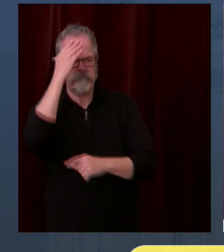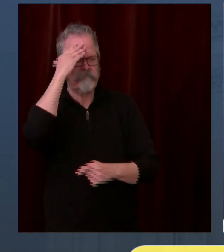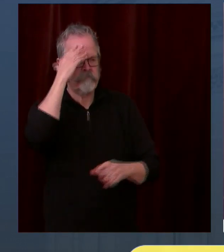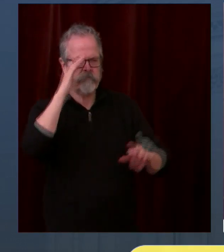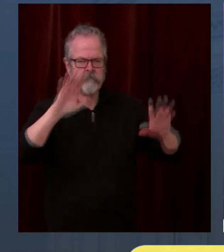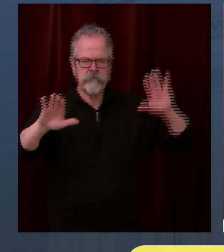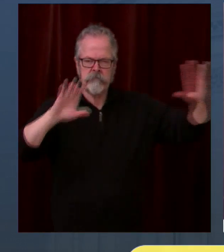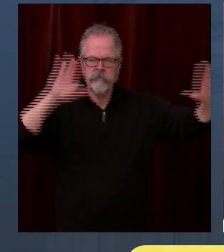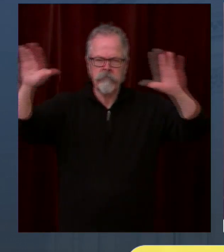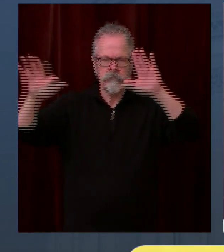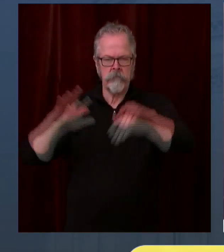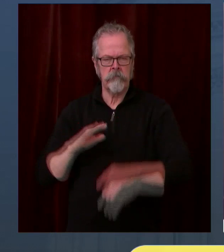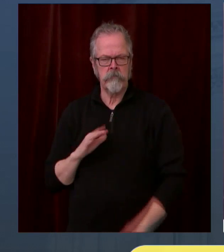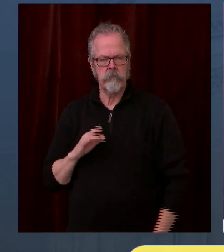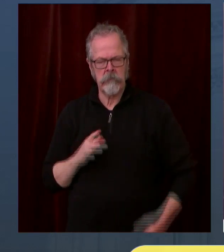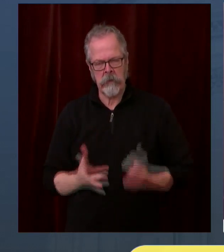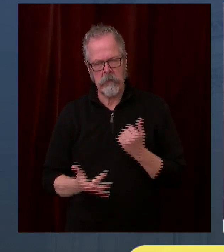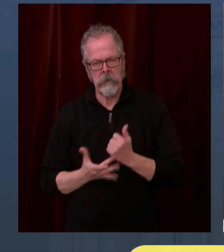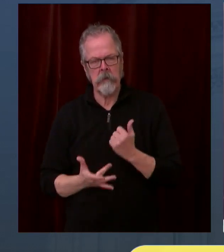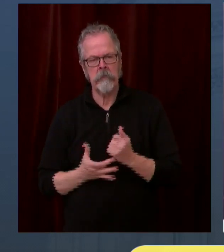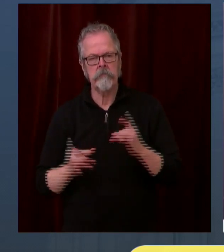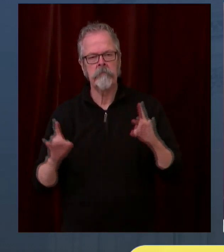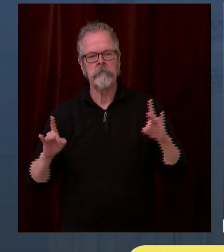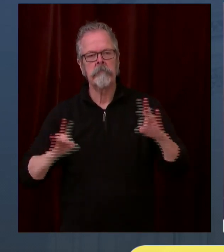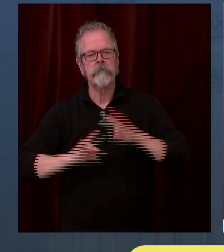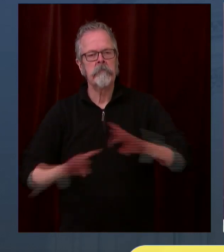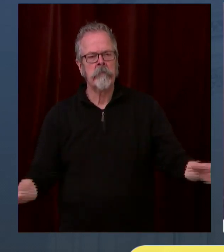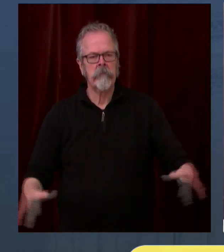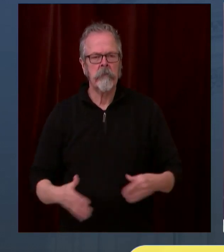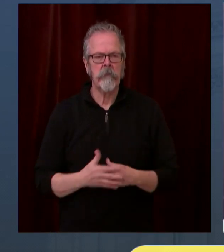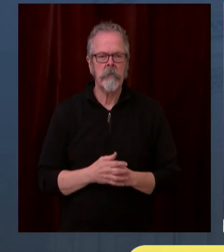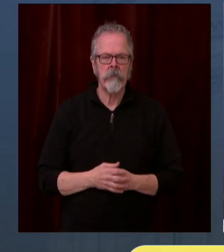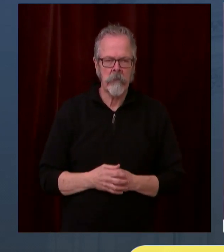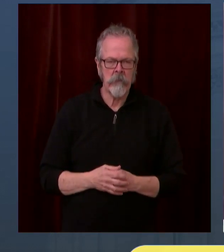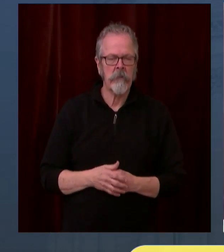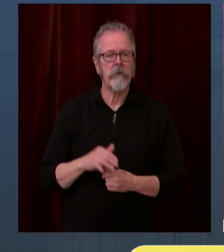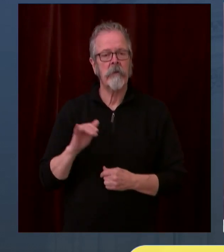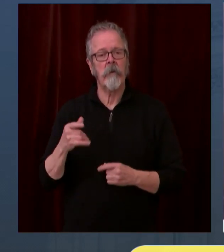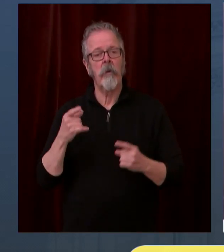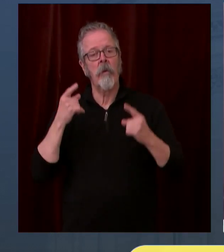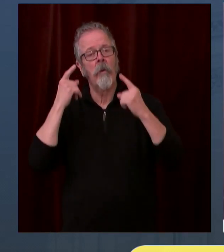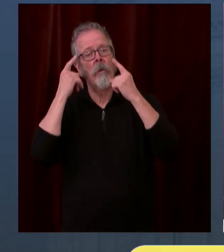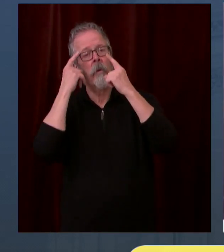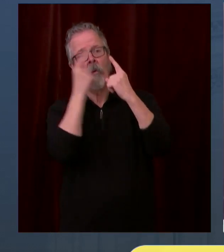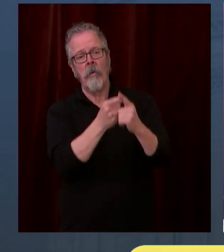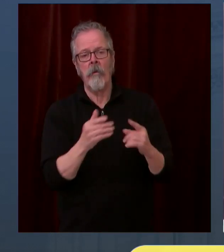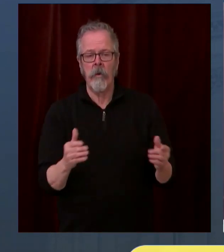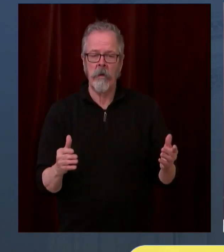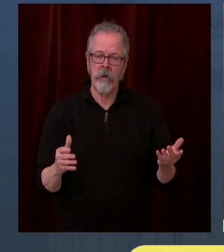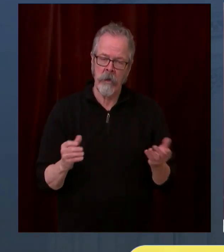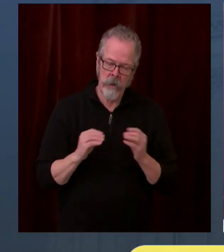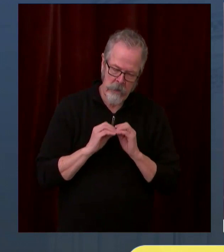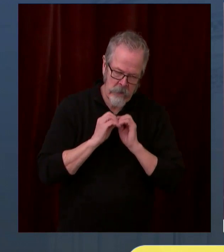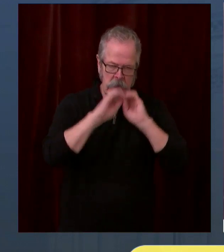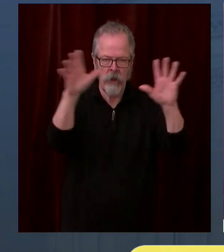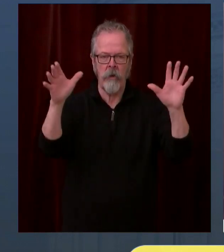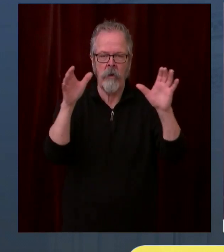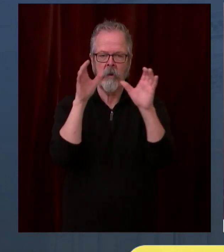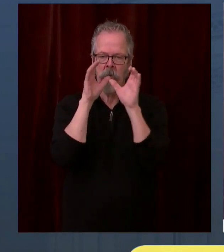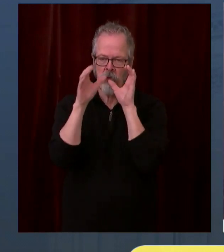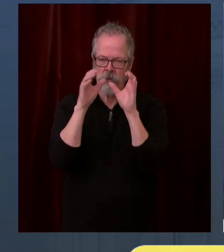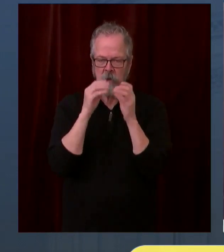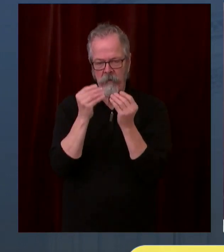designed for us to actually have more information, more transparency to the public. We're also working with Microsoft